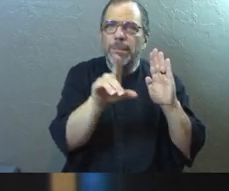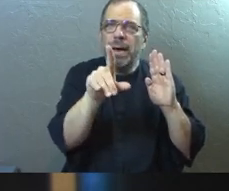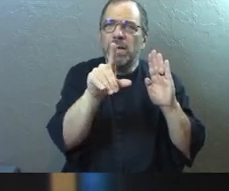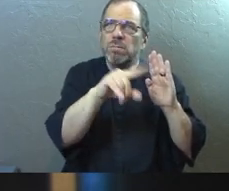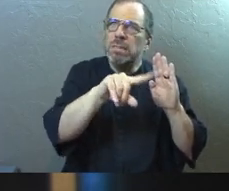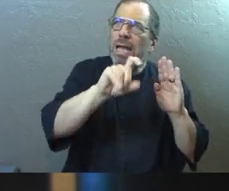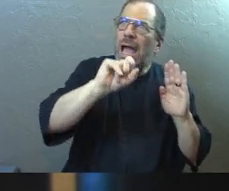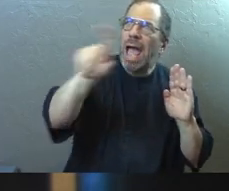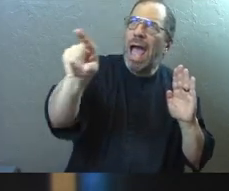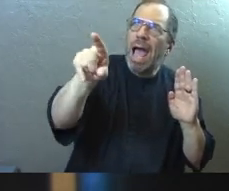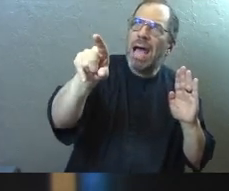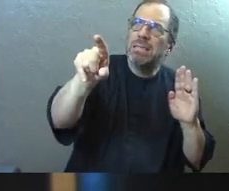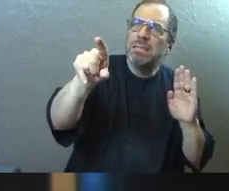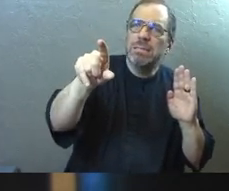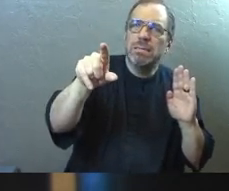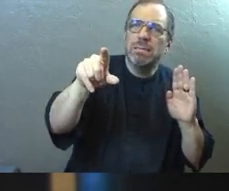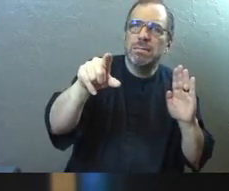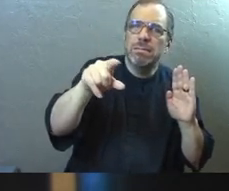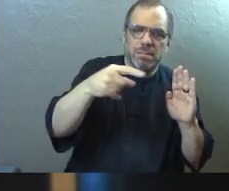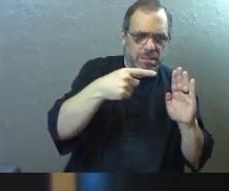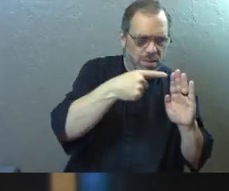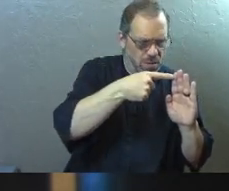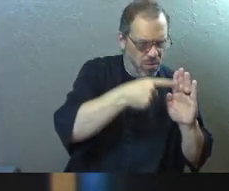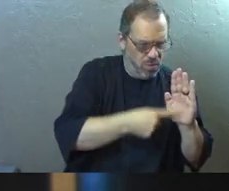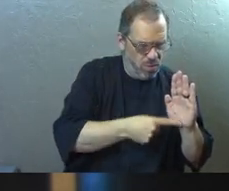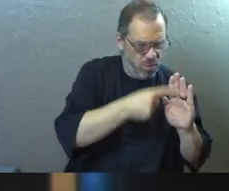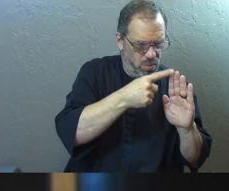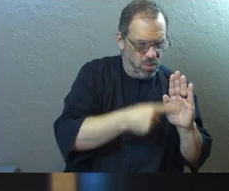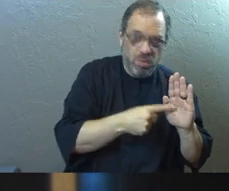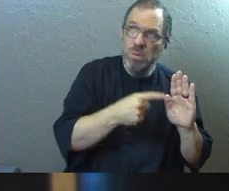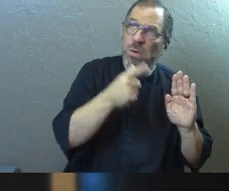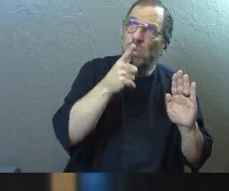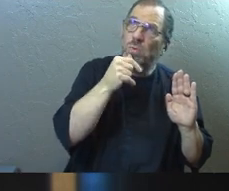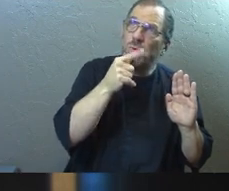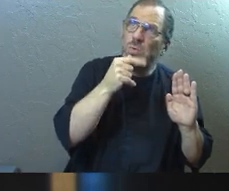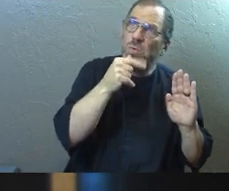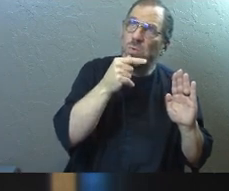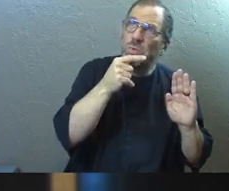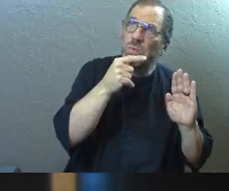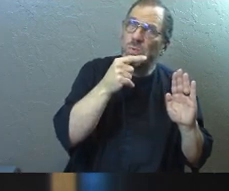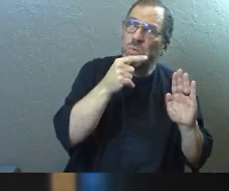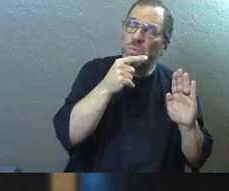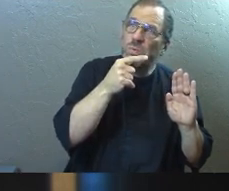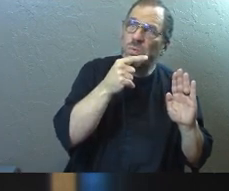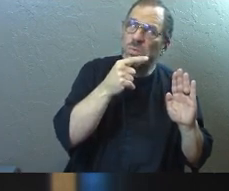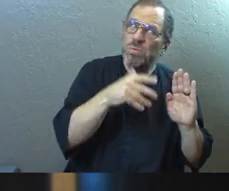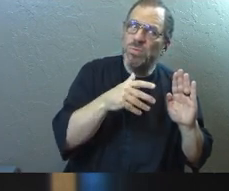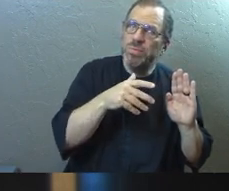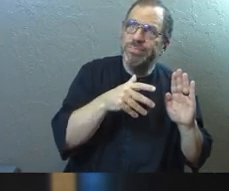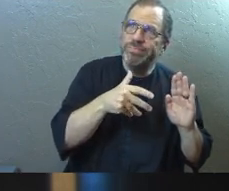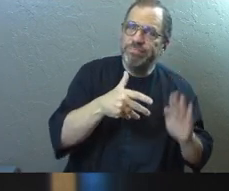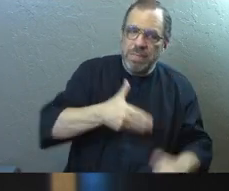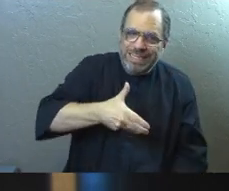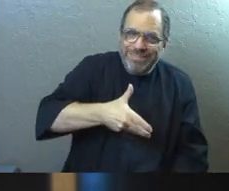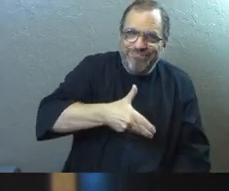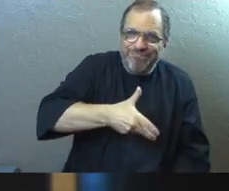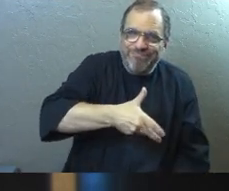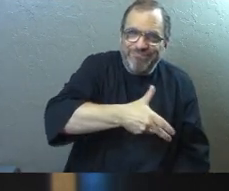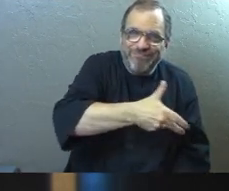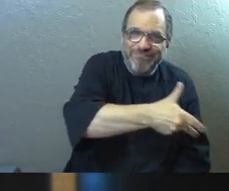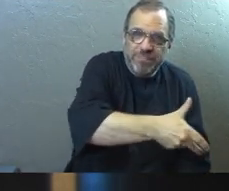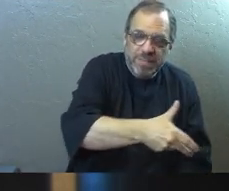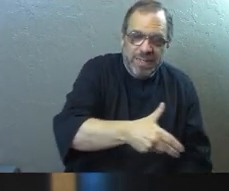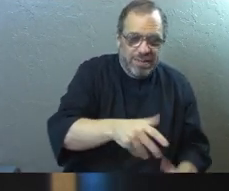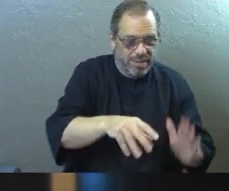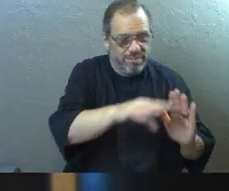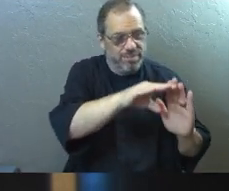would ask God in this time of prayer is, God, which one are you asking me to take a step with? And then the